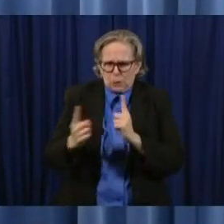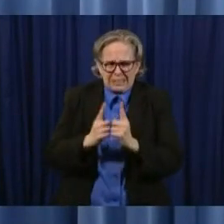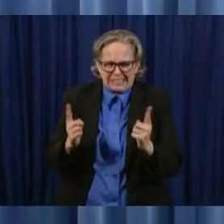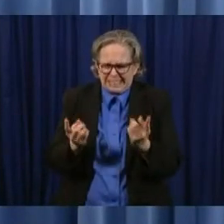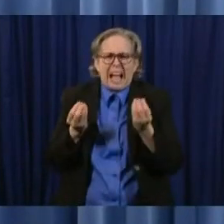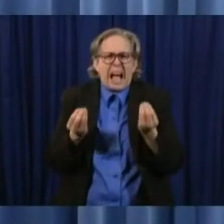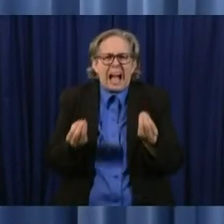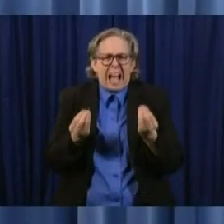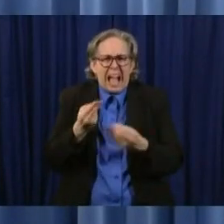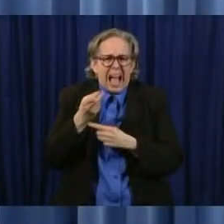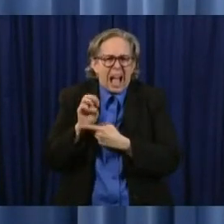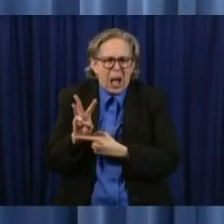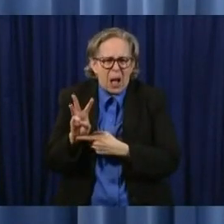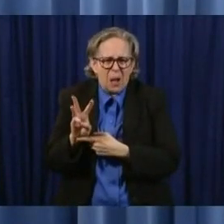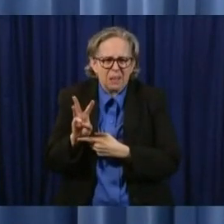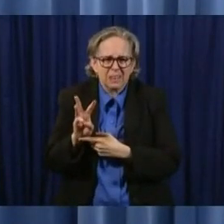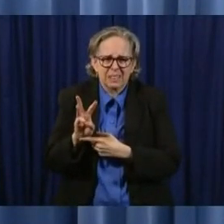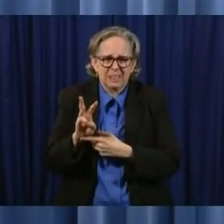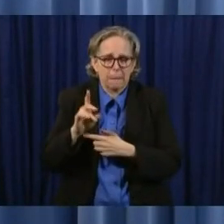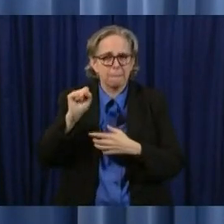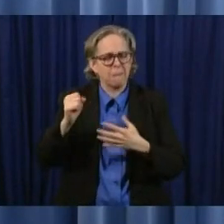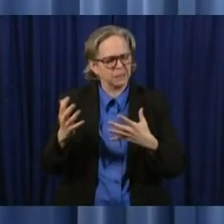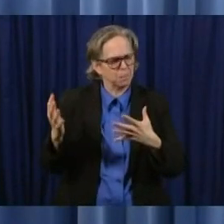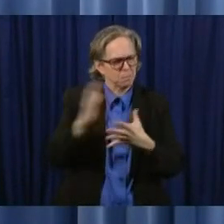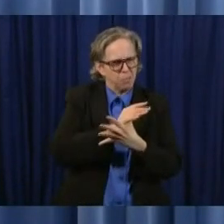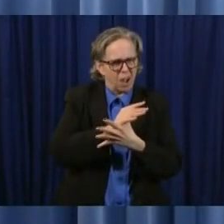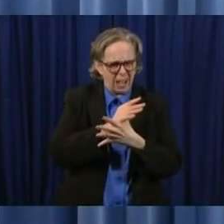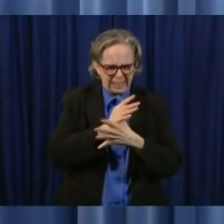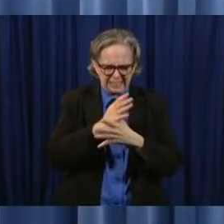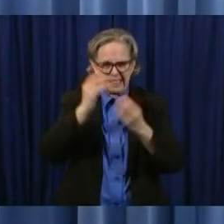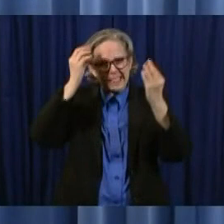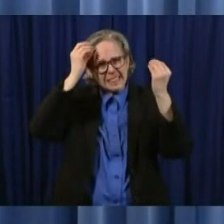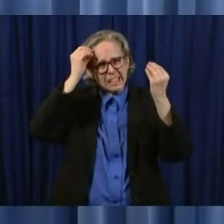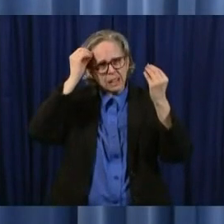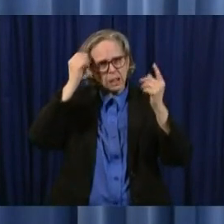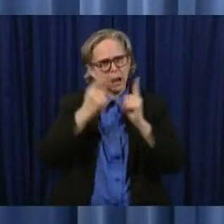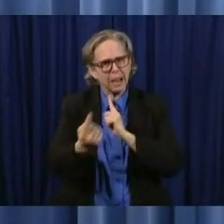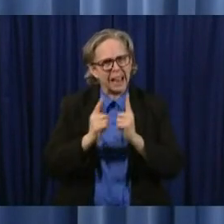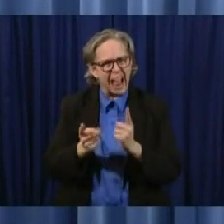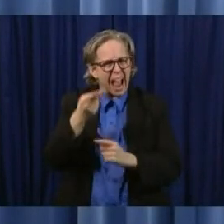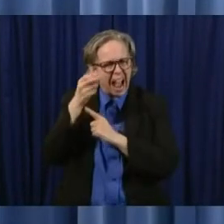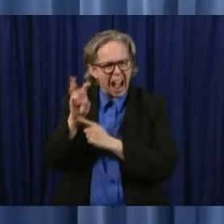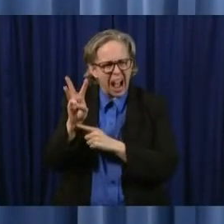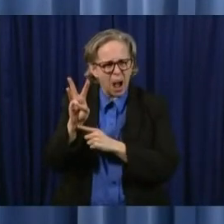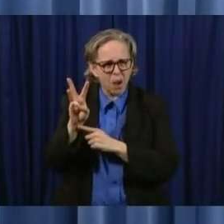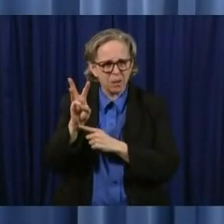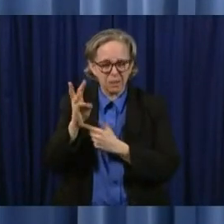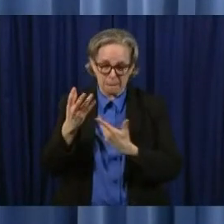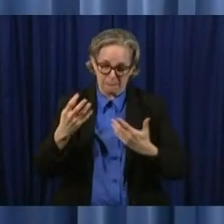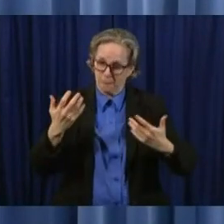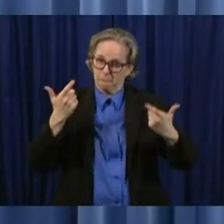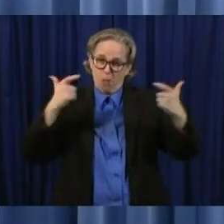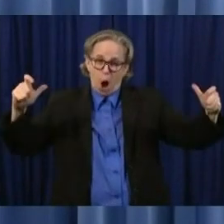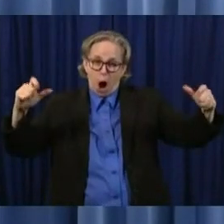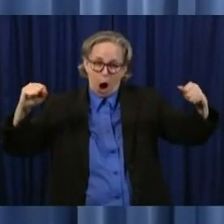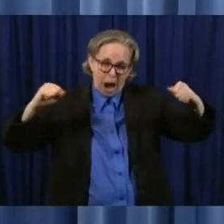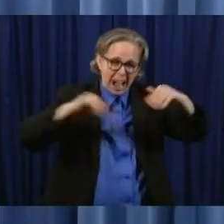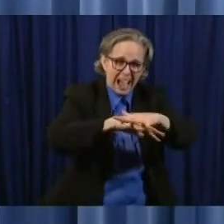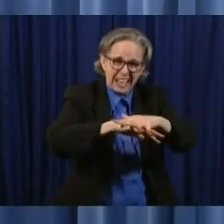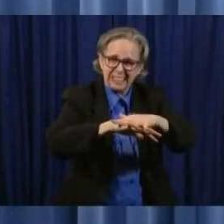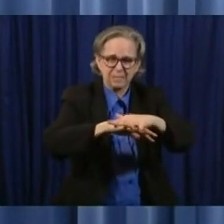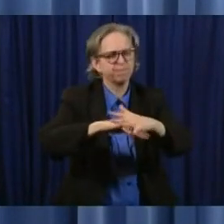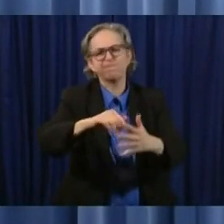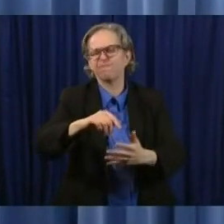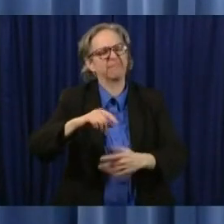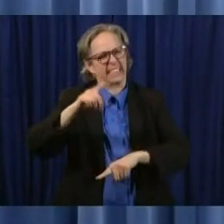must be first and foremost mass gatherings simply cannot be held for this